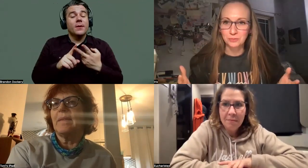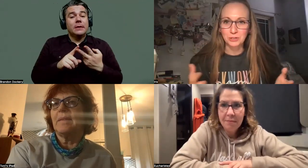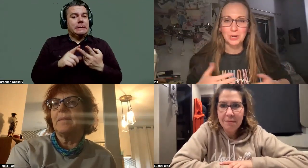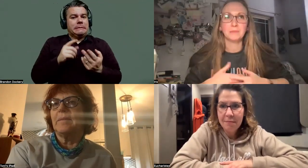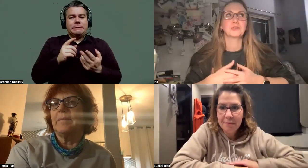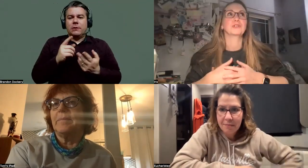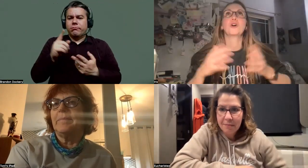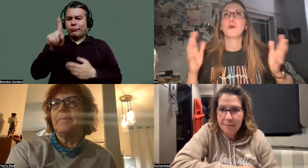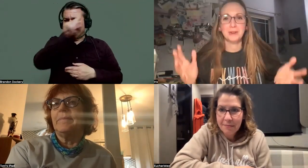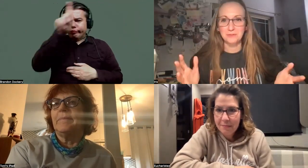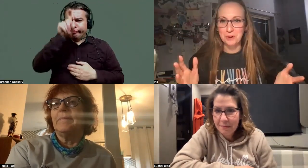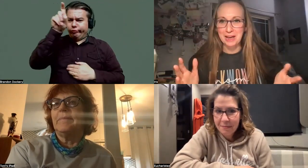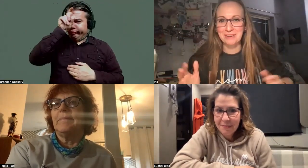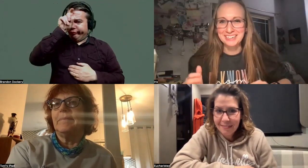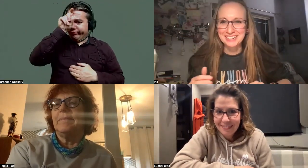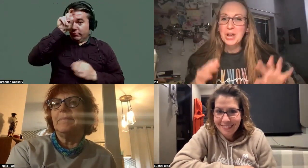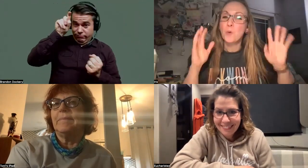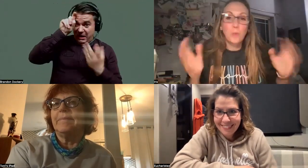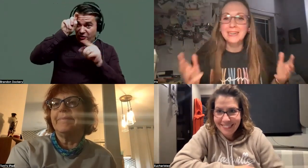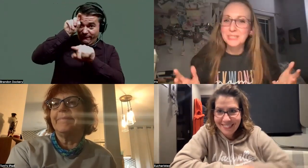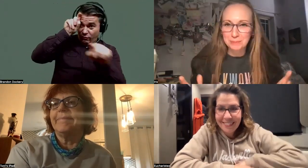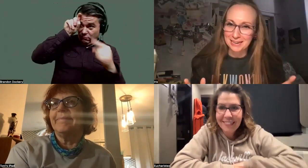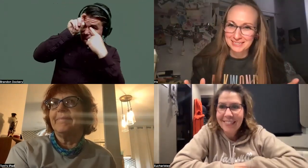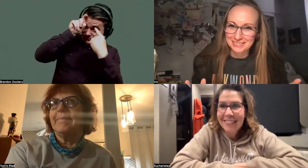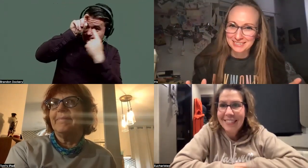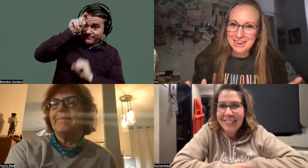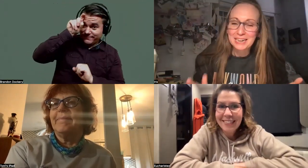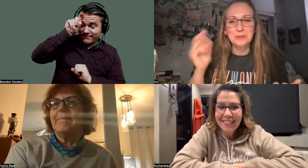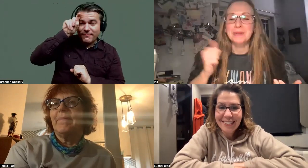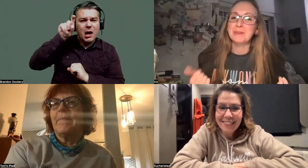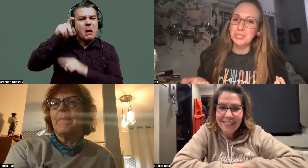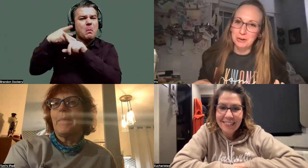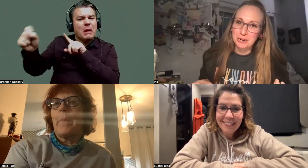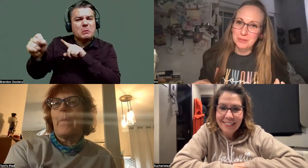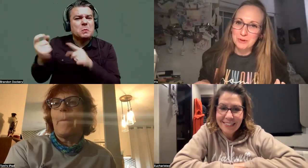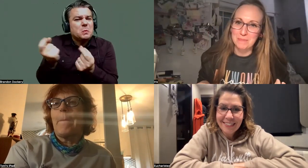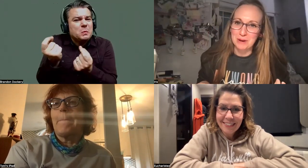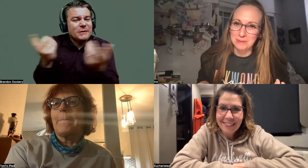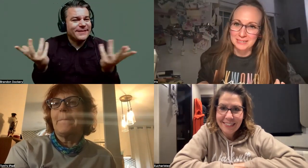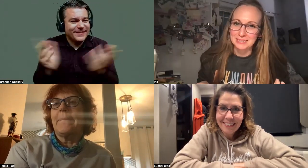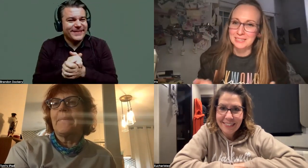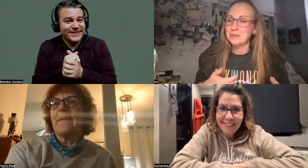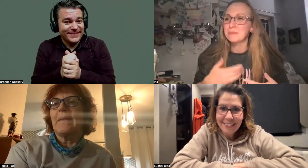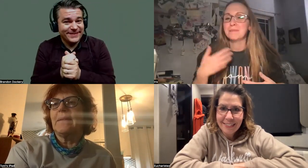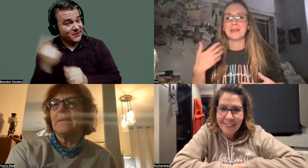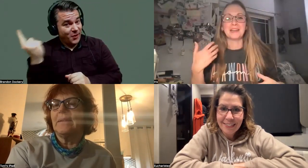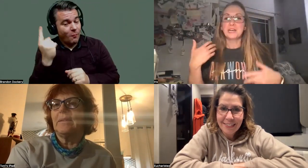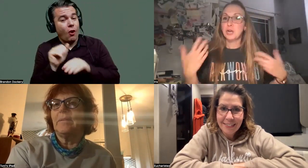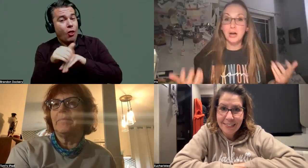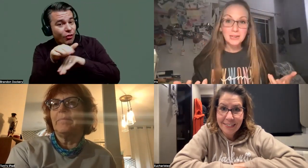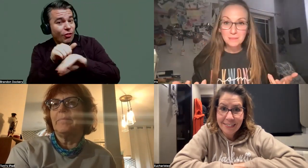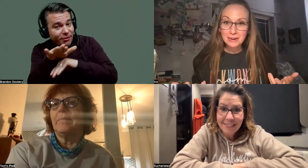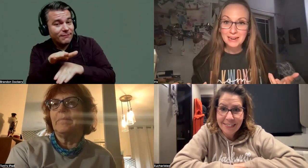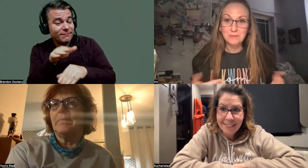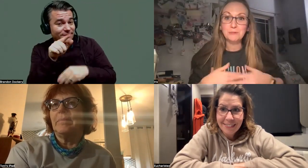question, which I am sure so many of you have. What is plexus? Has somebody been sharing with you about plexus? Has somebody been